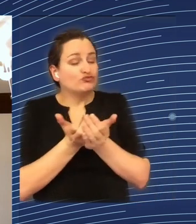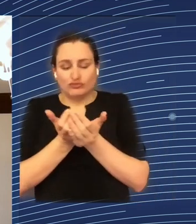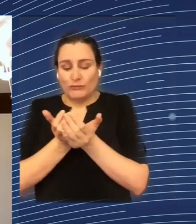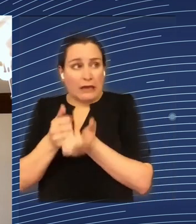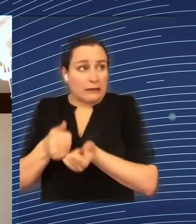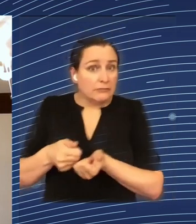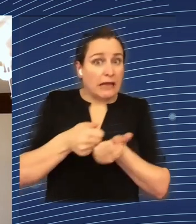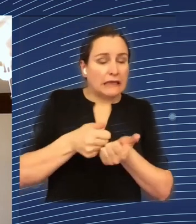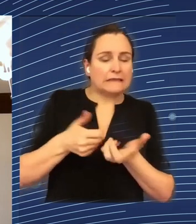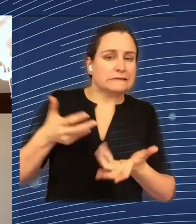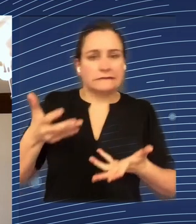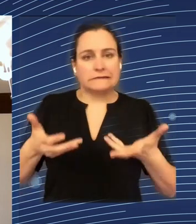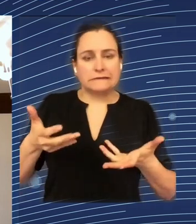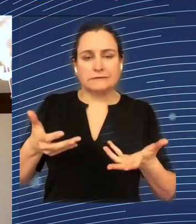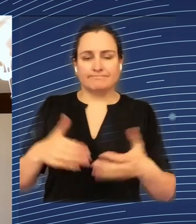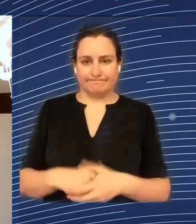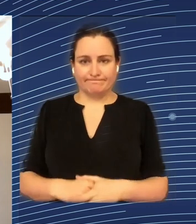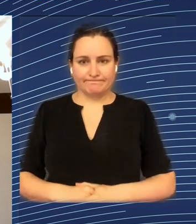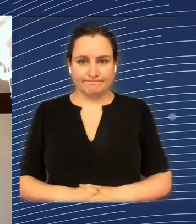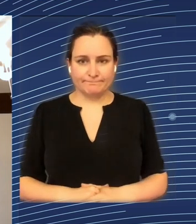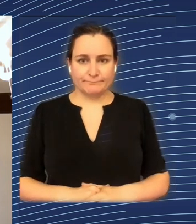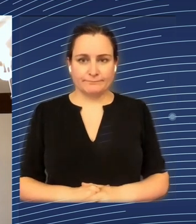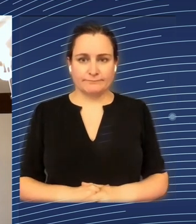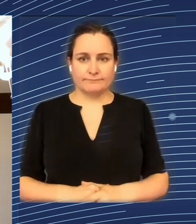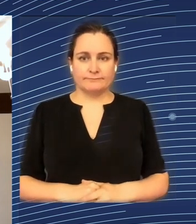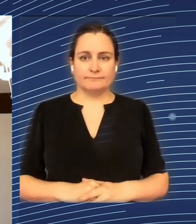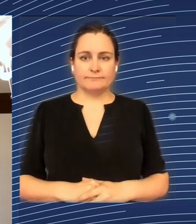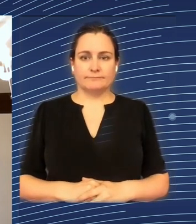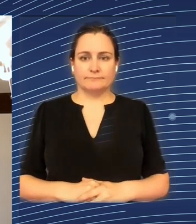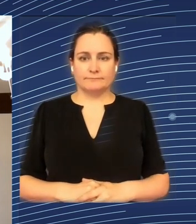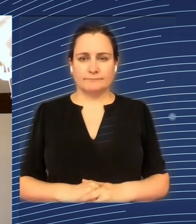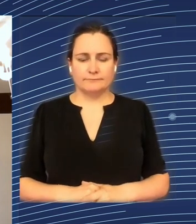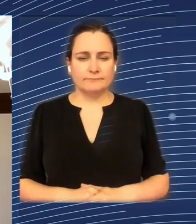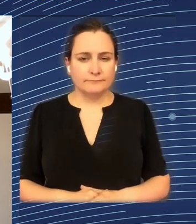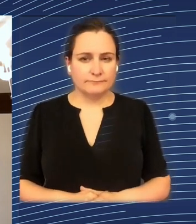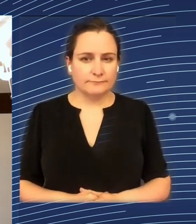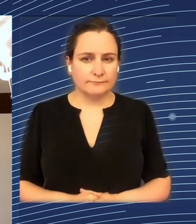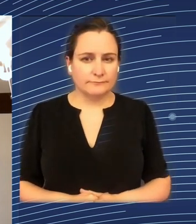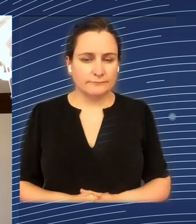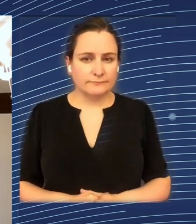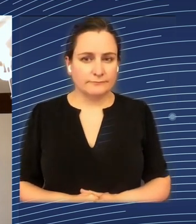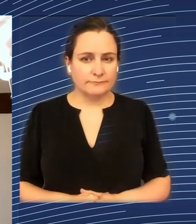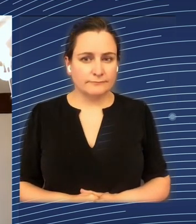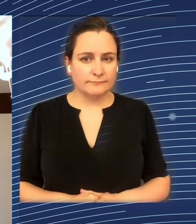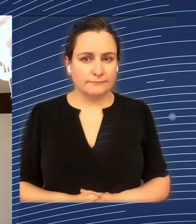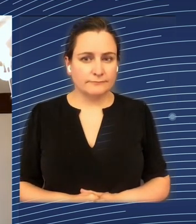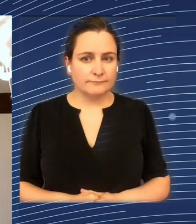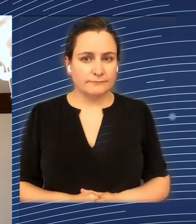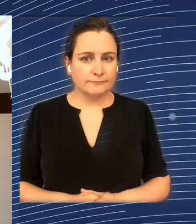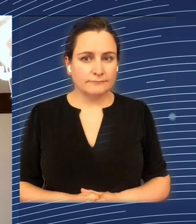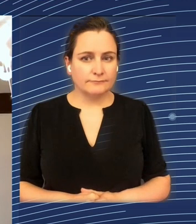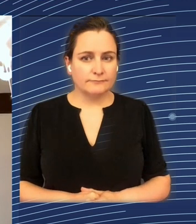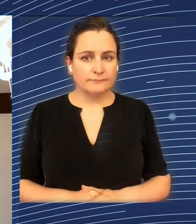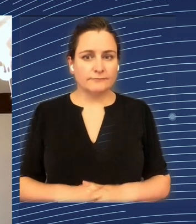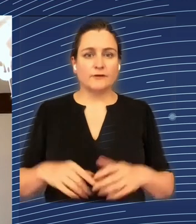stopped or blocked or reversed by austerity and everywhere, this difficulty of structural transformation. So within